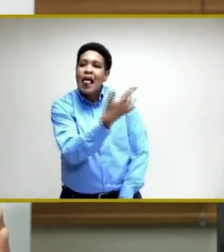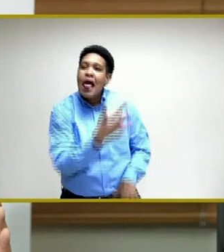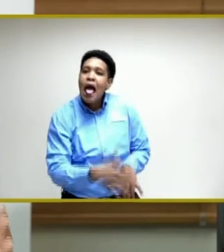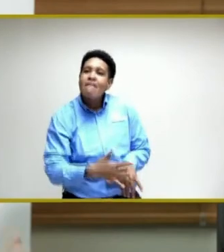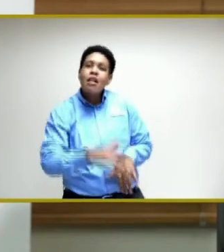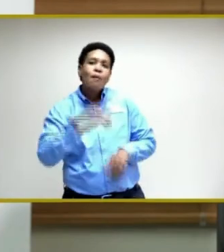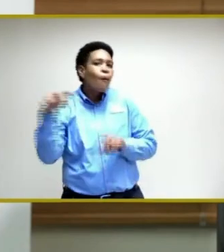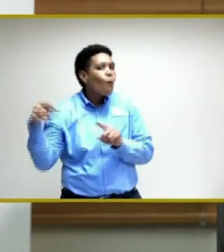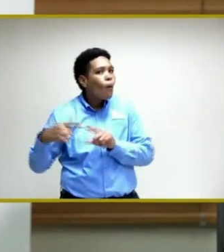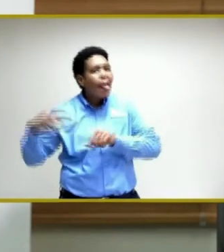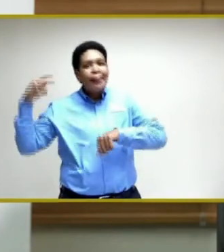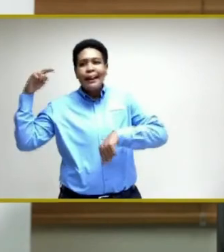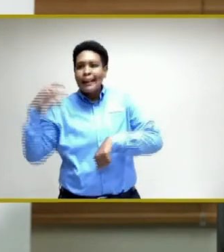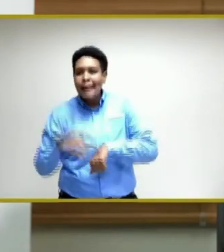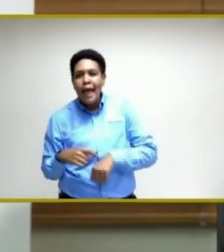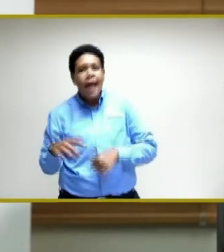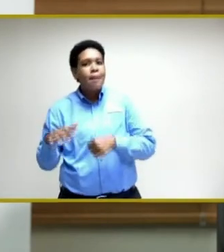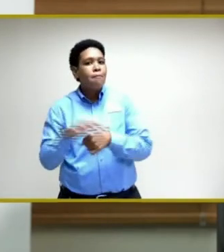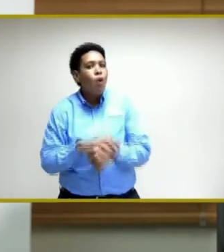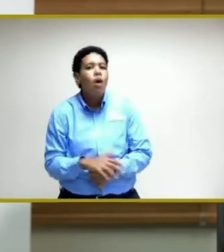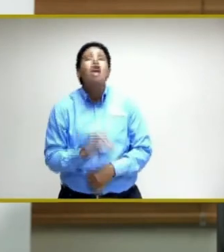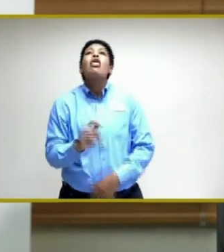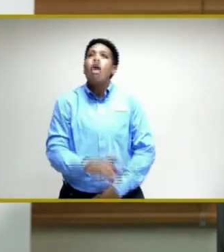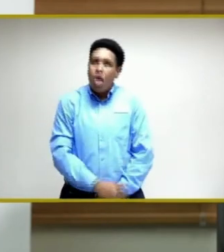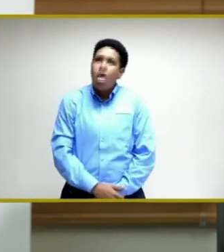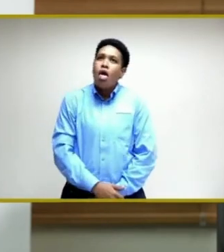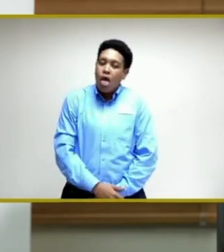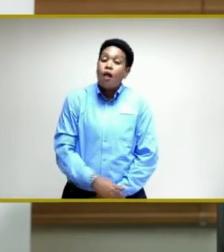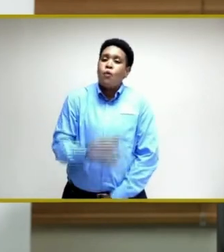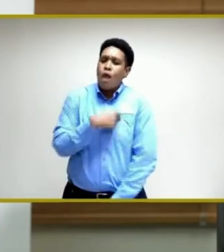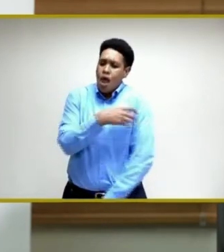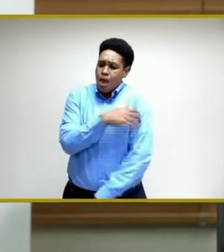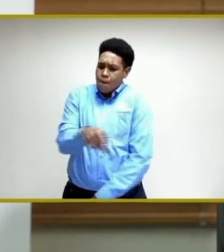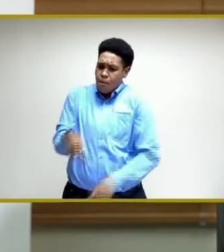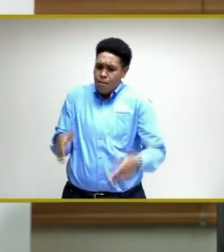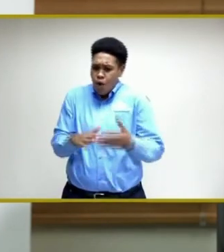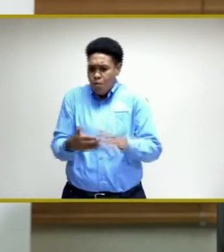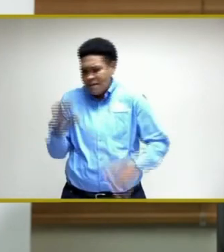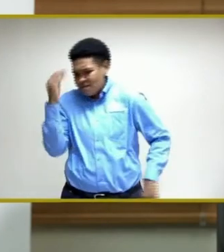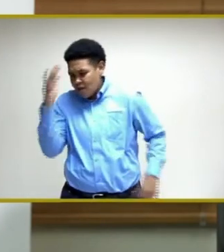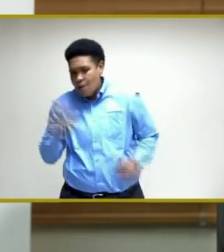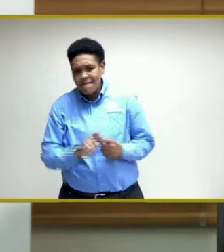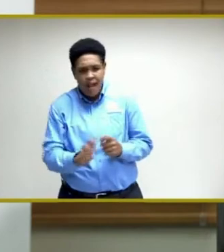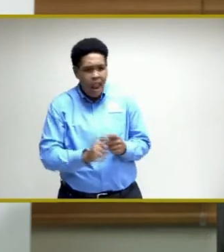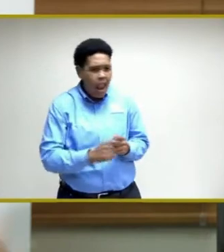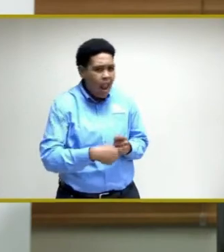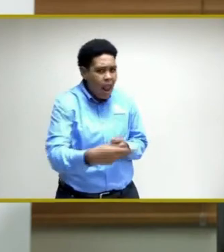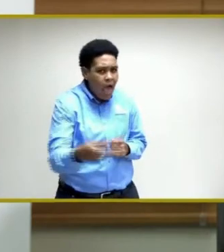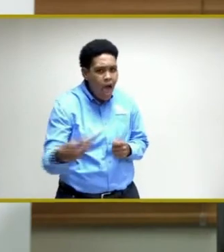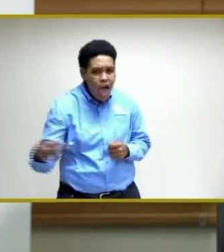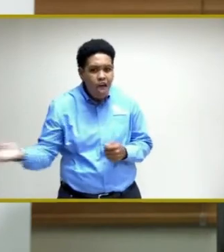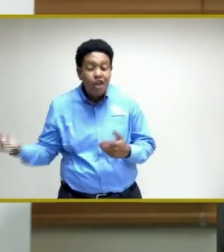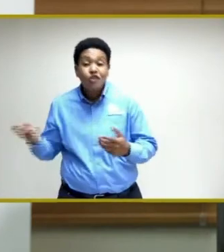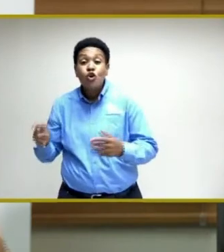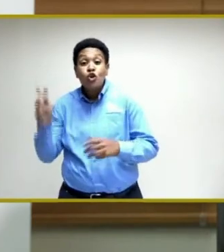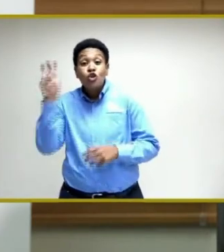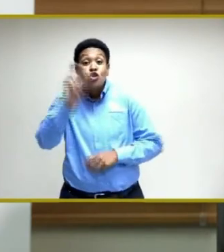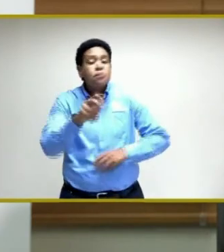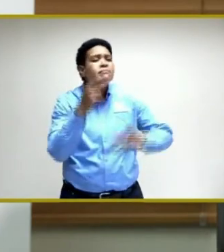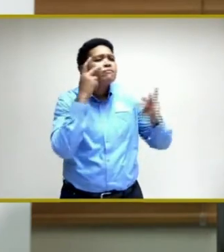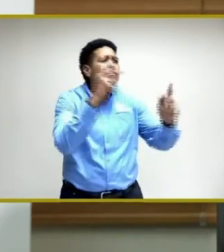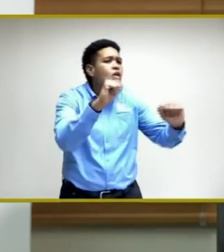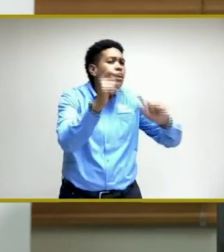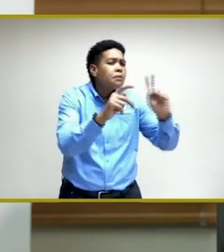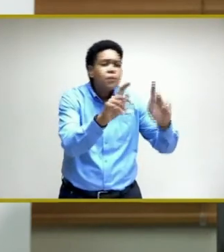We empowered persons in the communities on the ground, either with flyers or to visit others and to inquire.